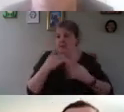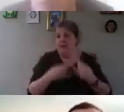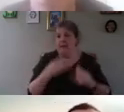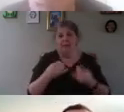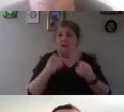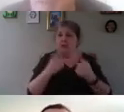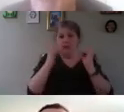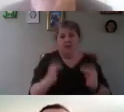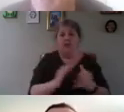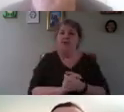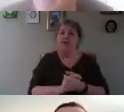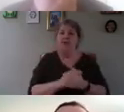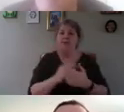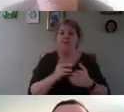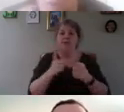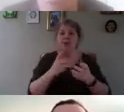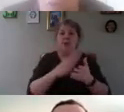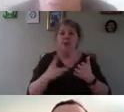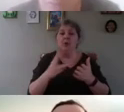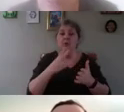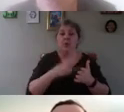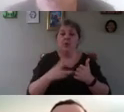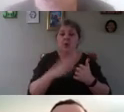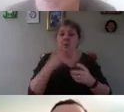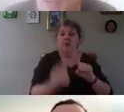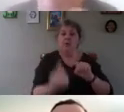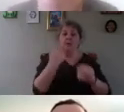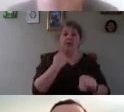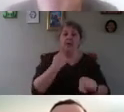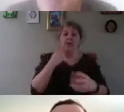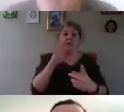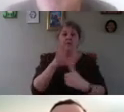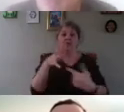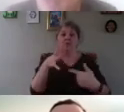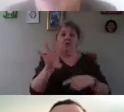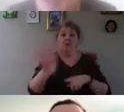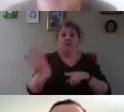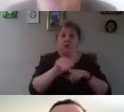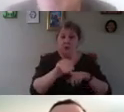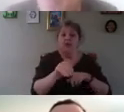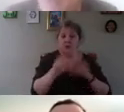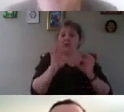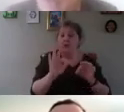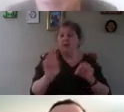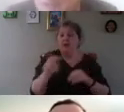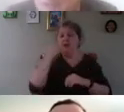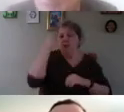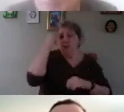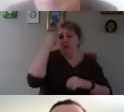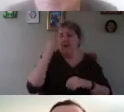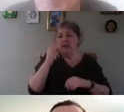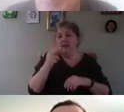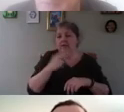when we watch back on the recording if anyone watches back they will be able to understand I think very well